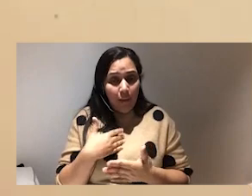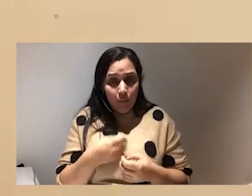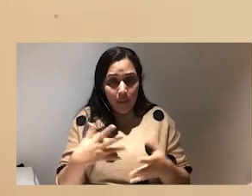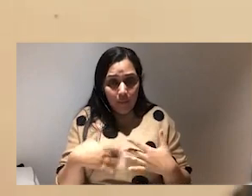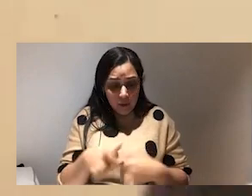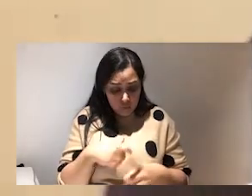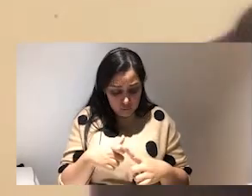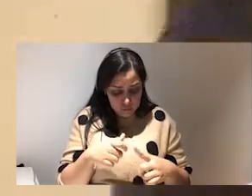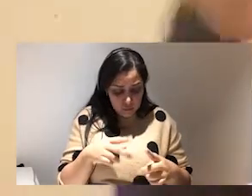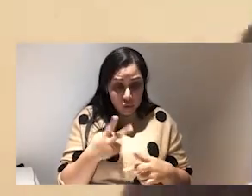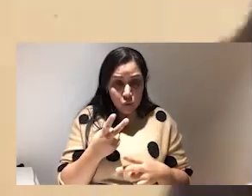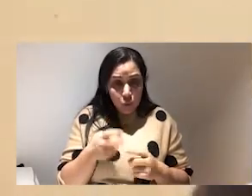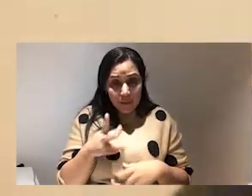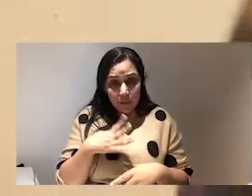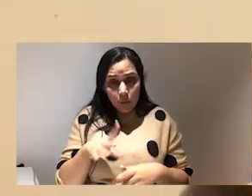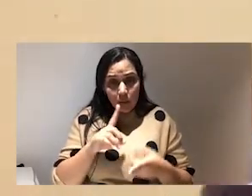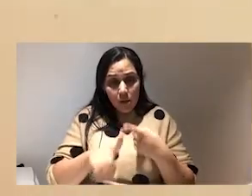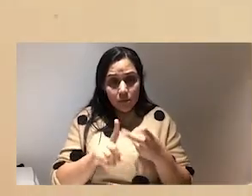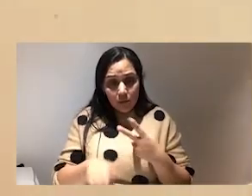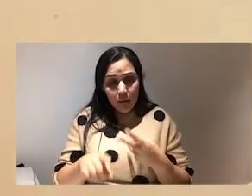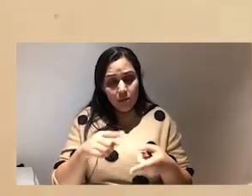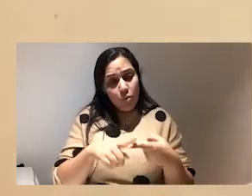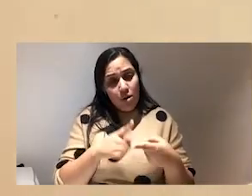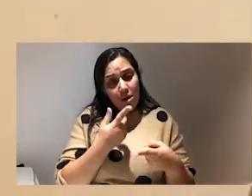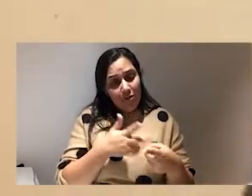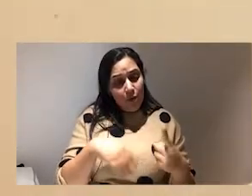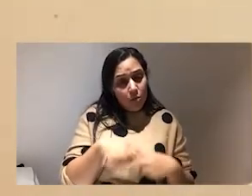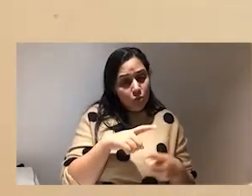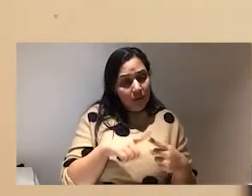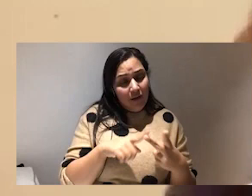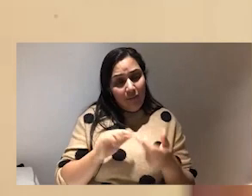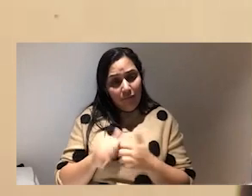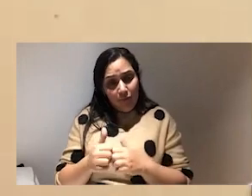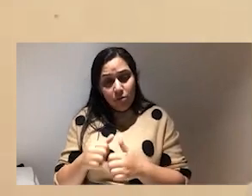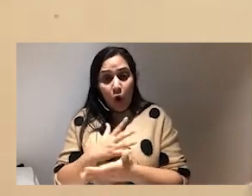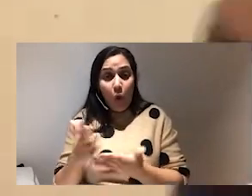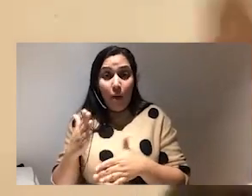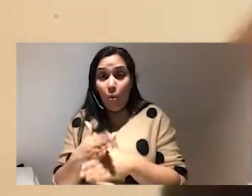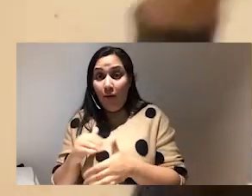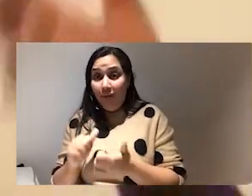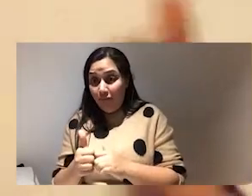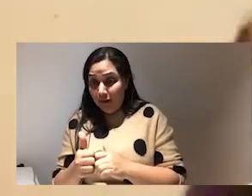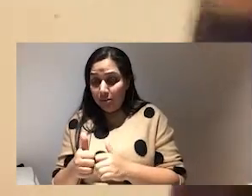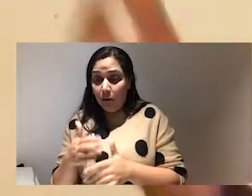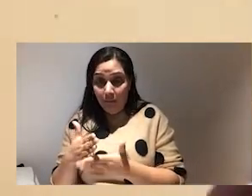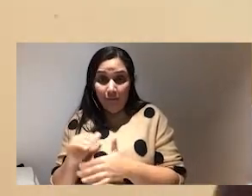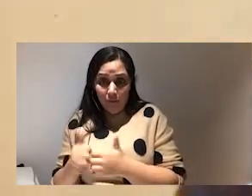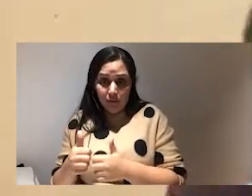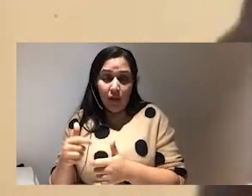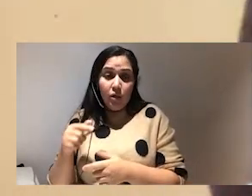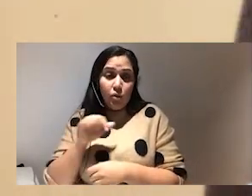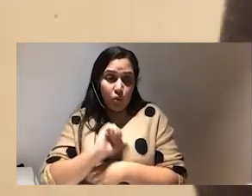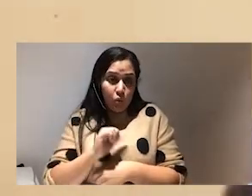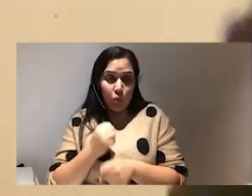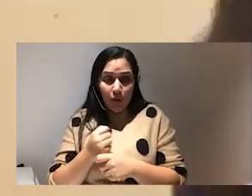there's two ways i want to answer that i think i have like my community like my friends and it's funny quite a lot of my work friends are my friends like you gabby ellen eva